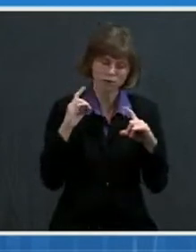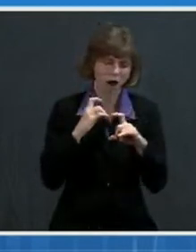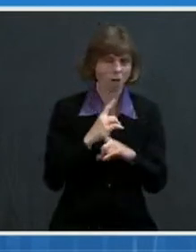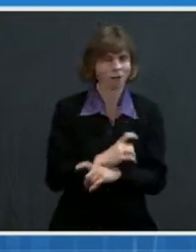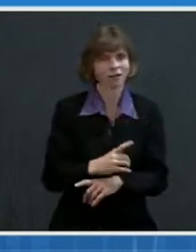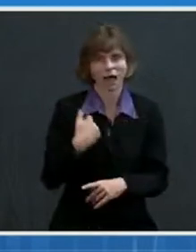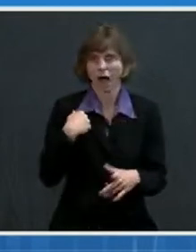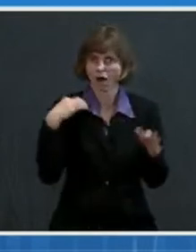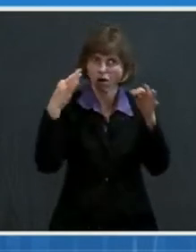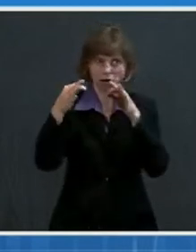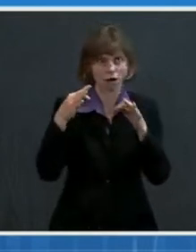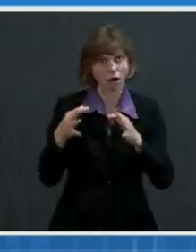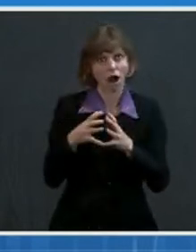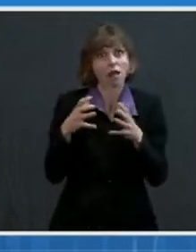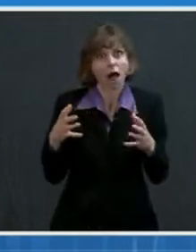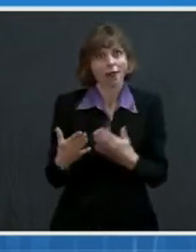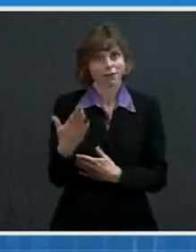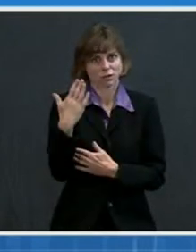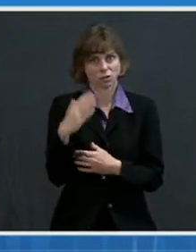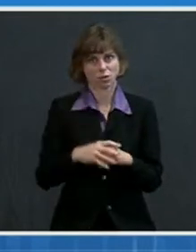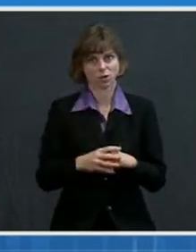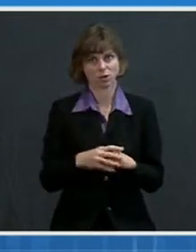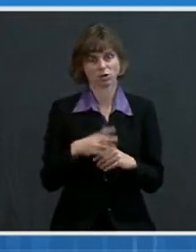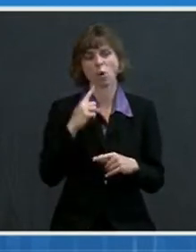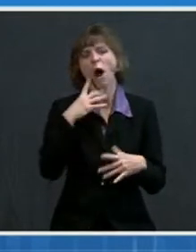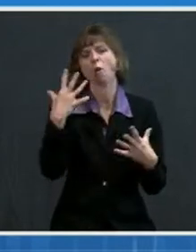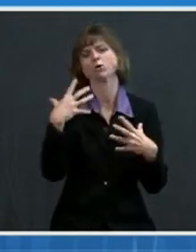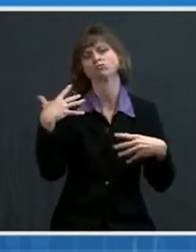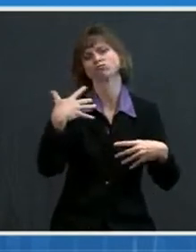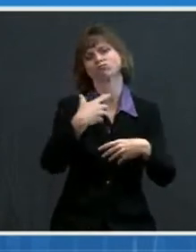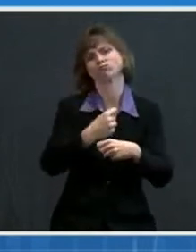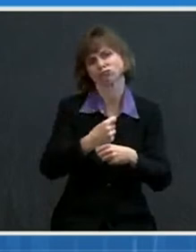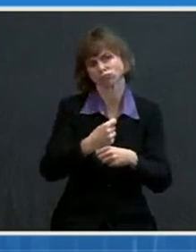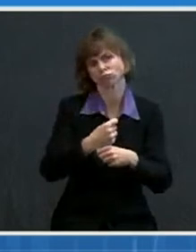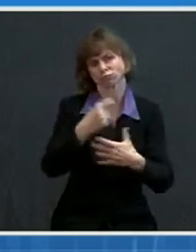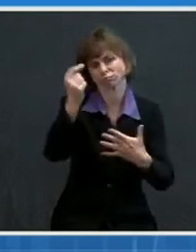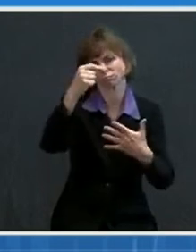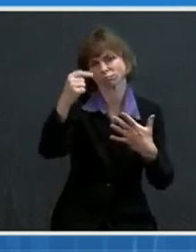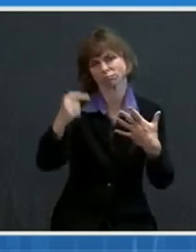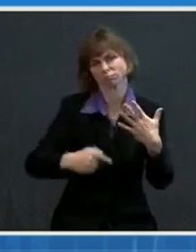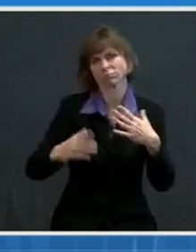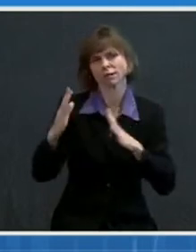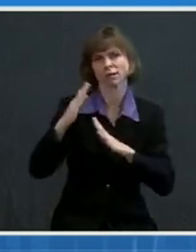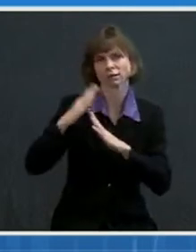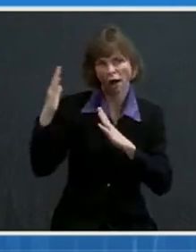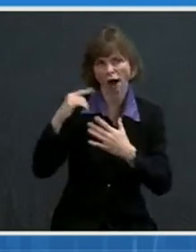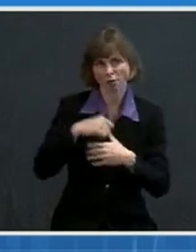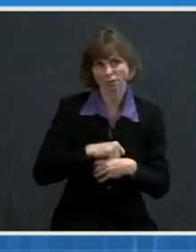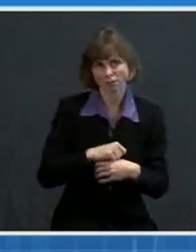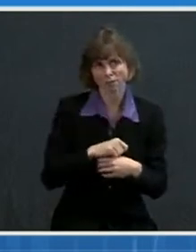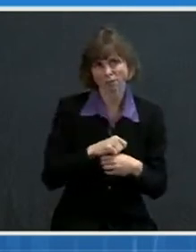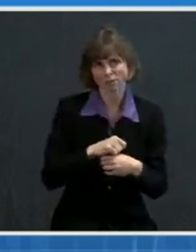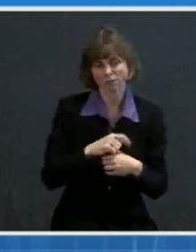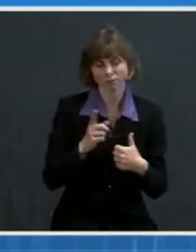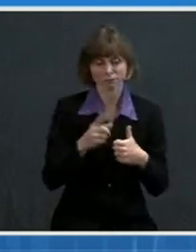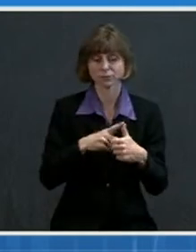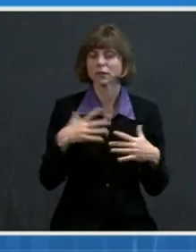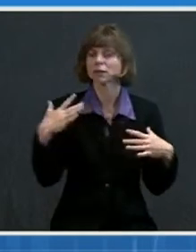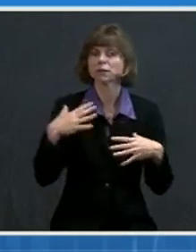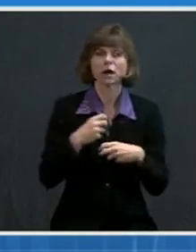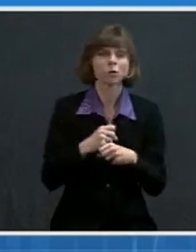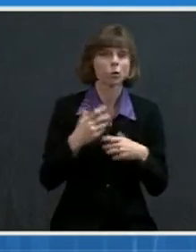lot of ground this morning, so I want to recap the main points of our initial guidance released today. In summary,